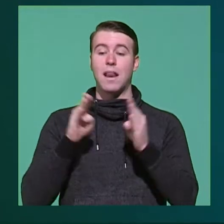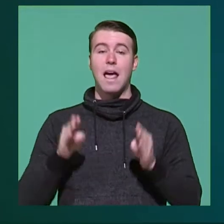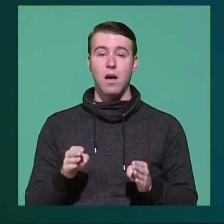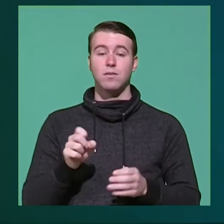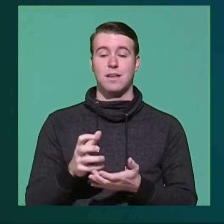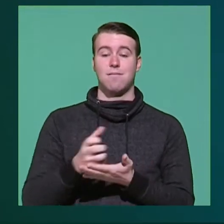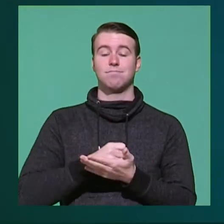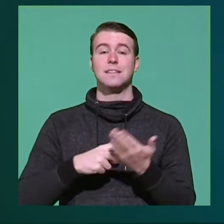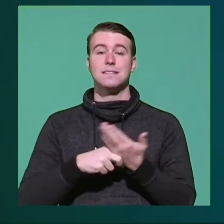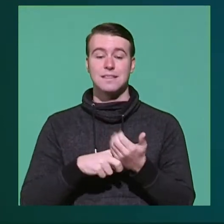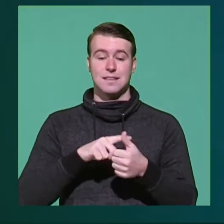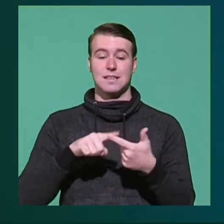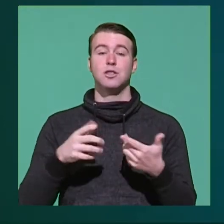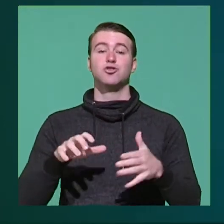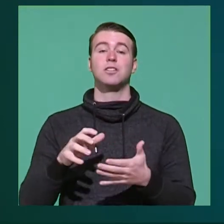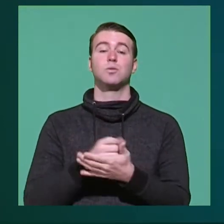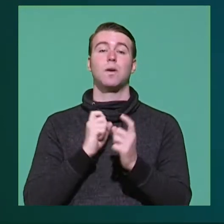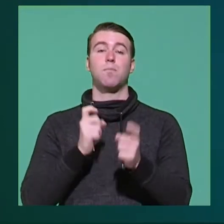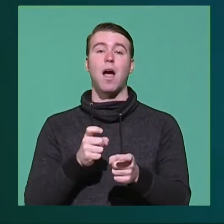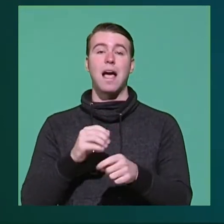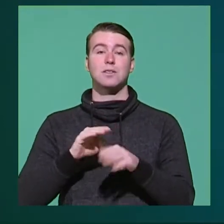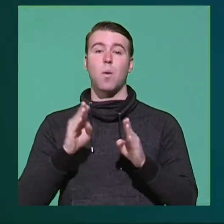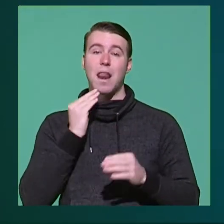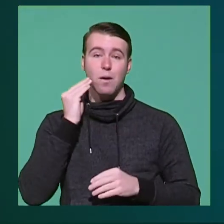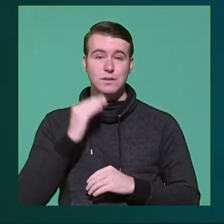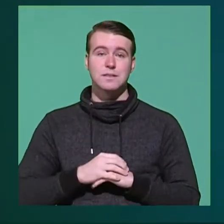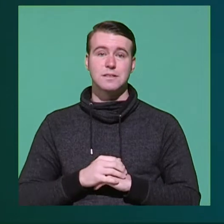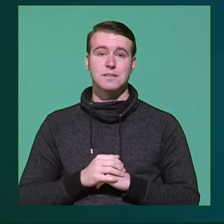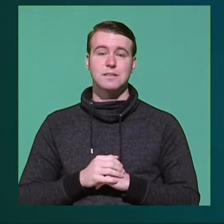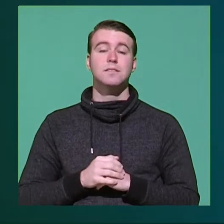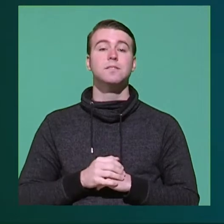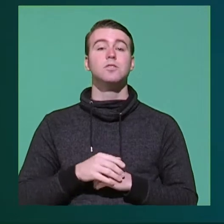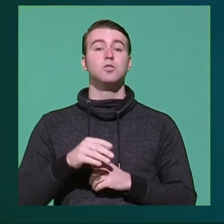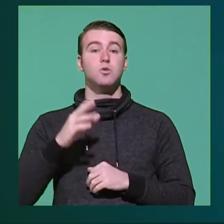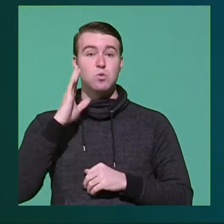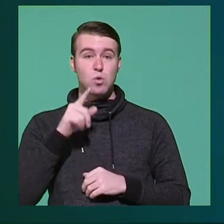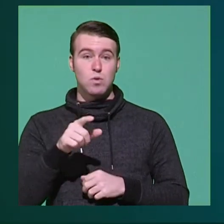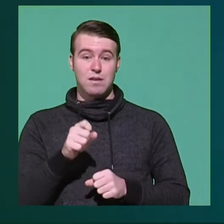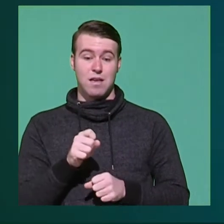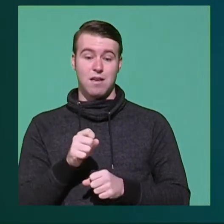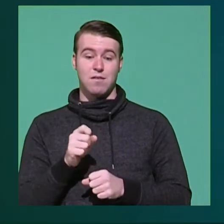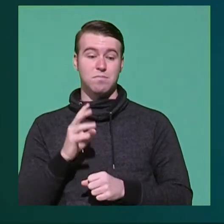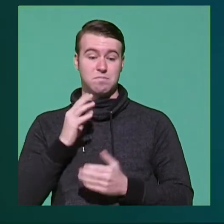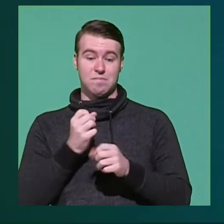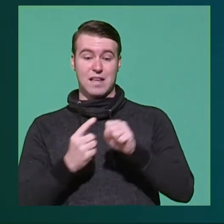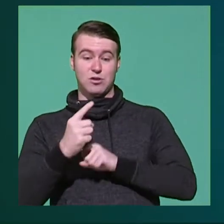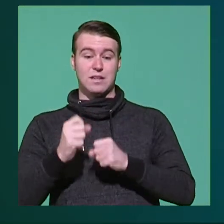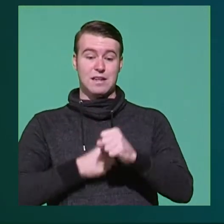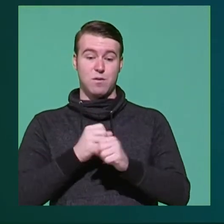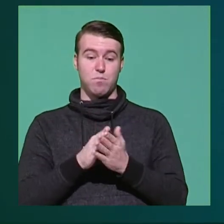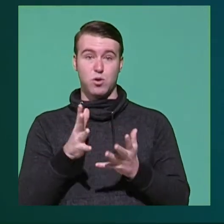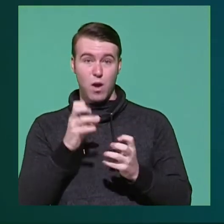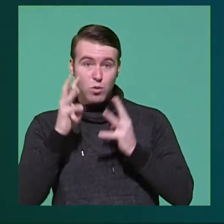you can get a ticket and a chance to win a prize at Open House. Have you thought about creating next year's yearbook? If you're